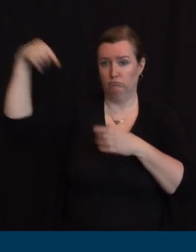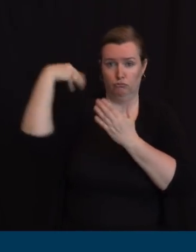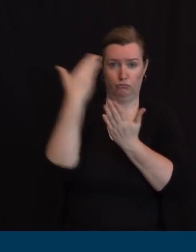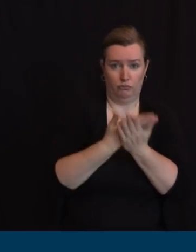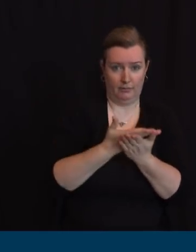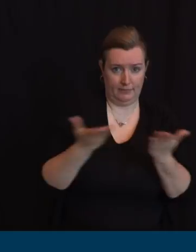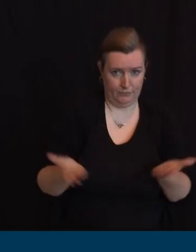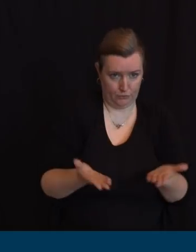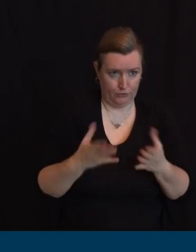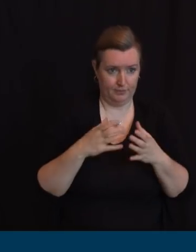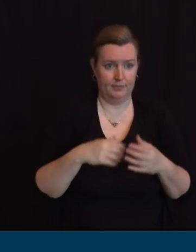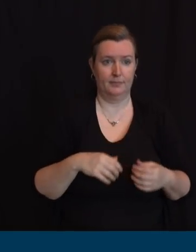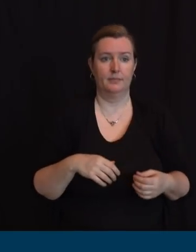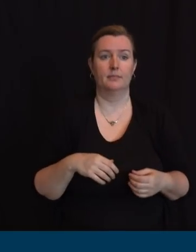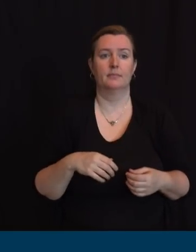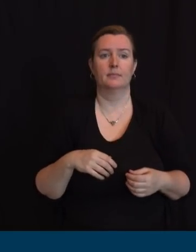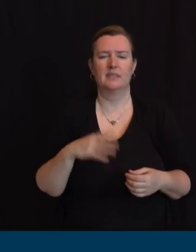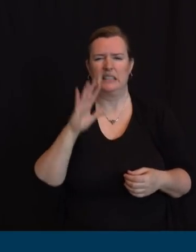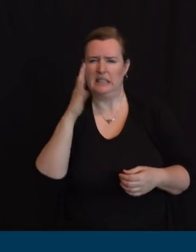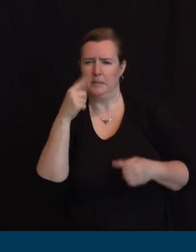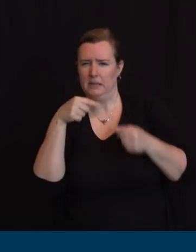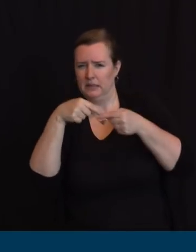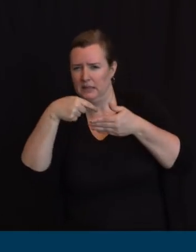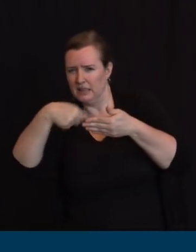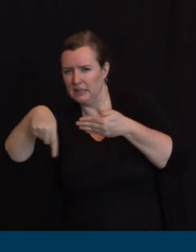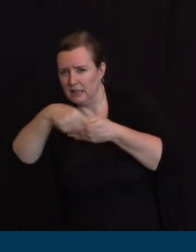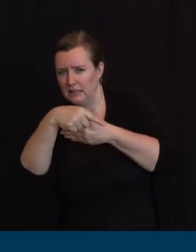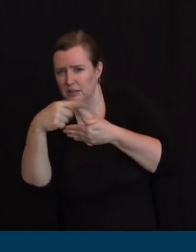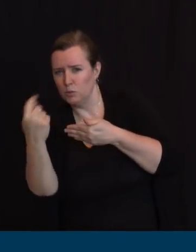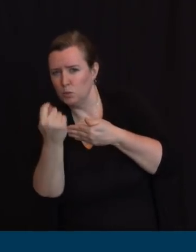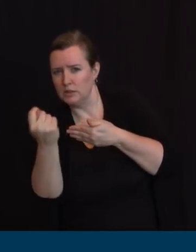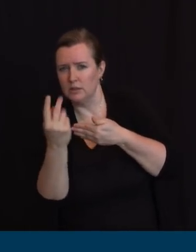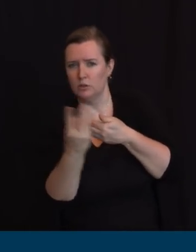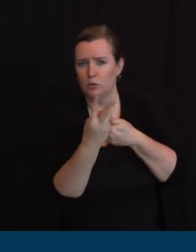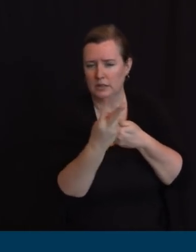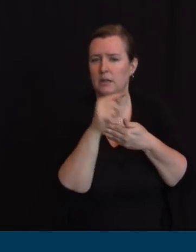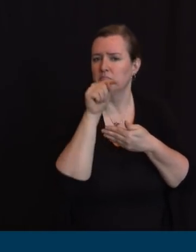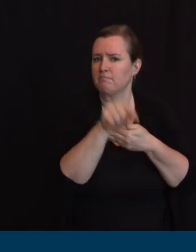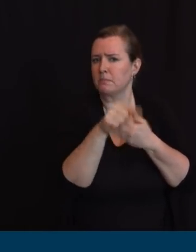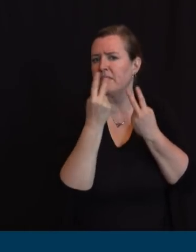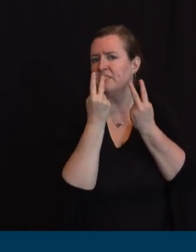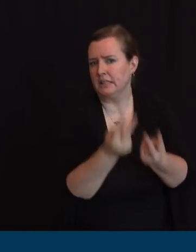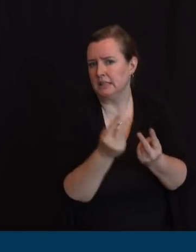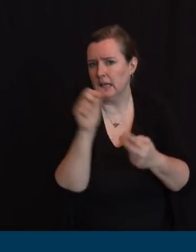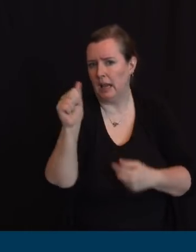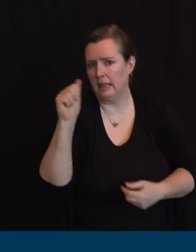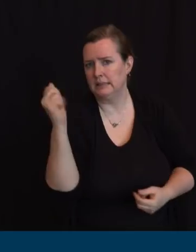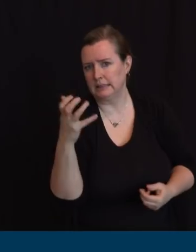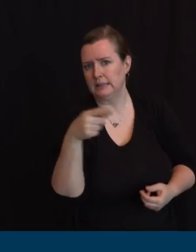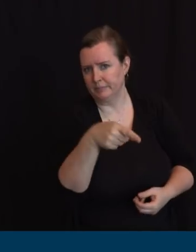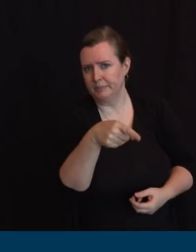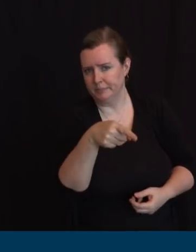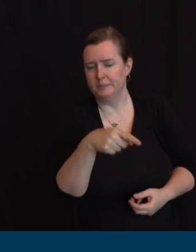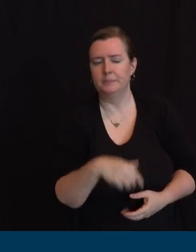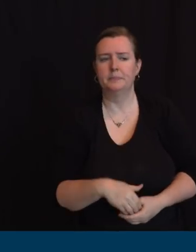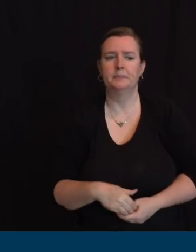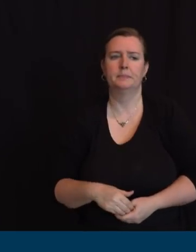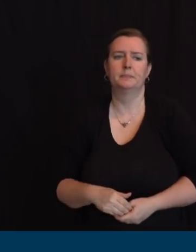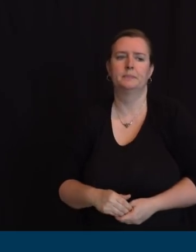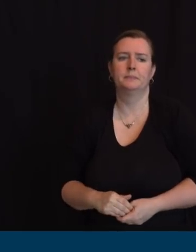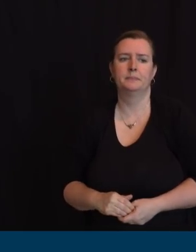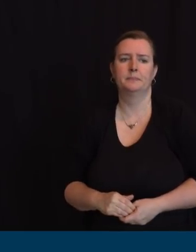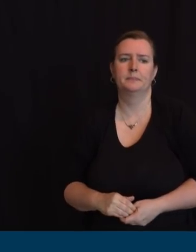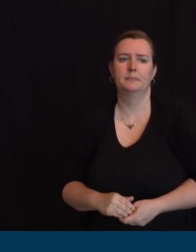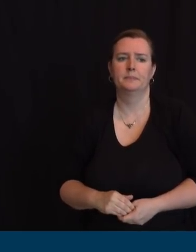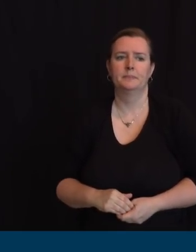that's right commission yeah it's a fair point we meant to say this actually I don't know if we ever advised this but we were actually talking about